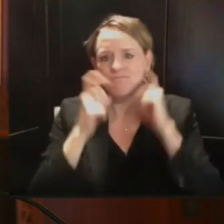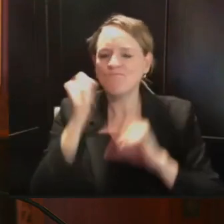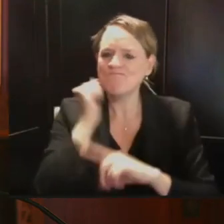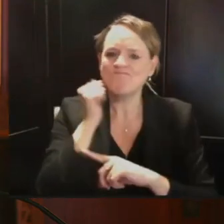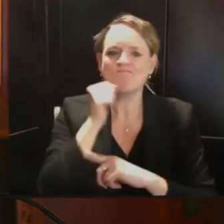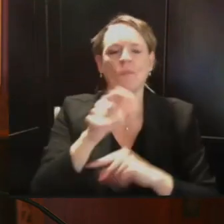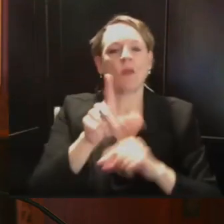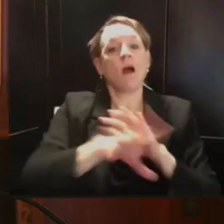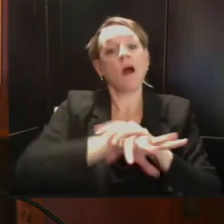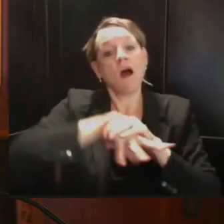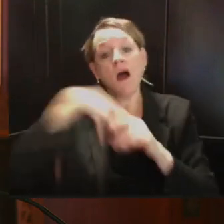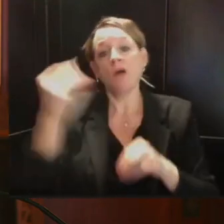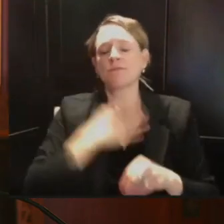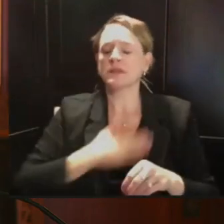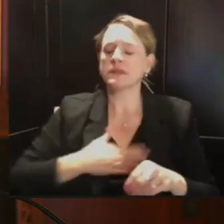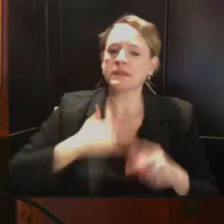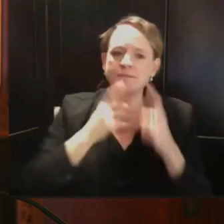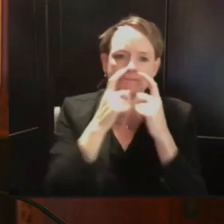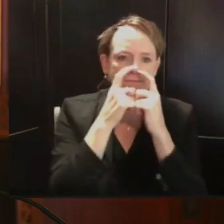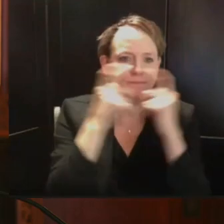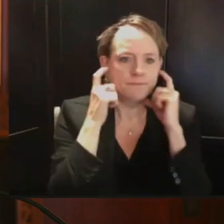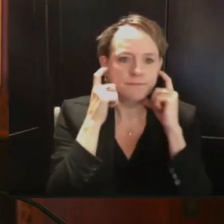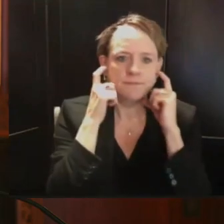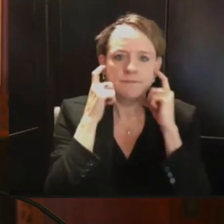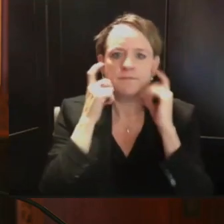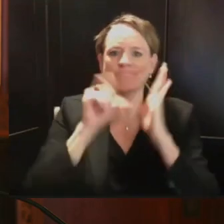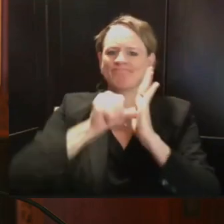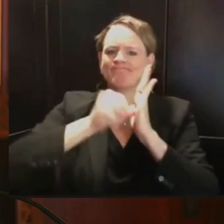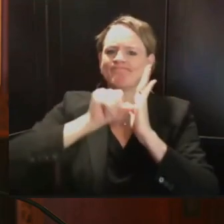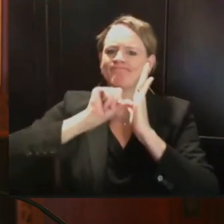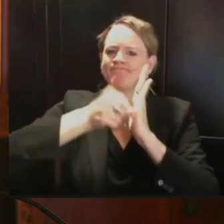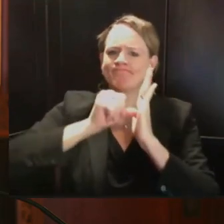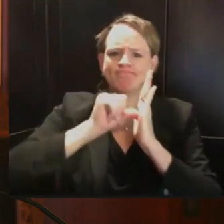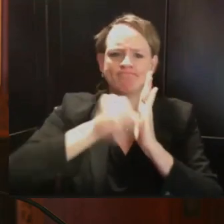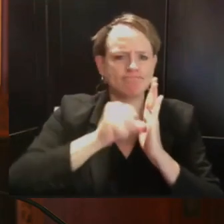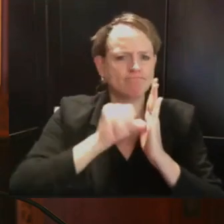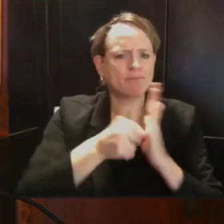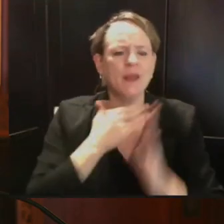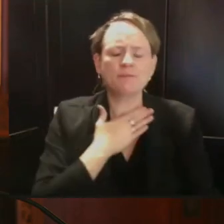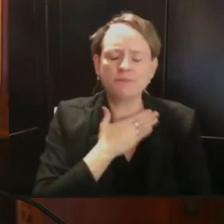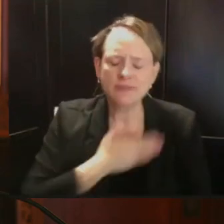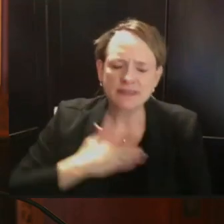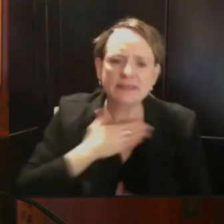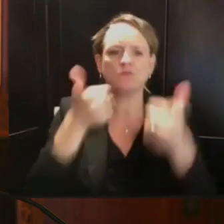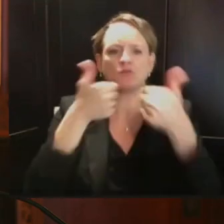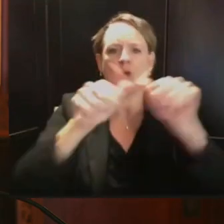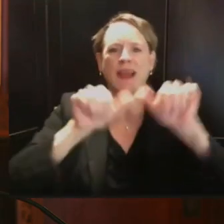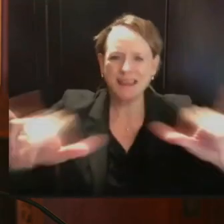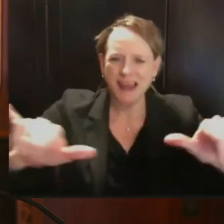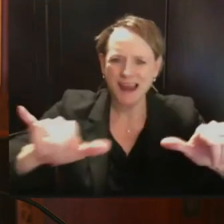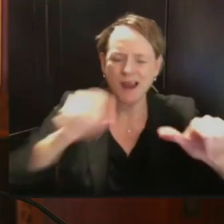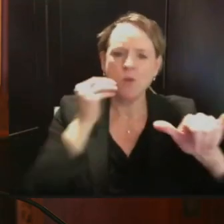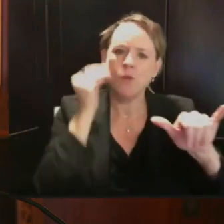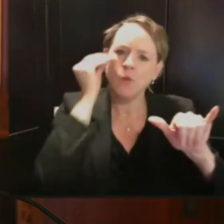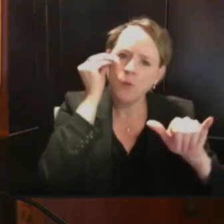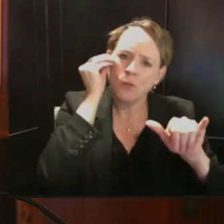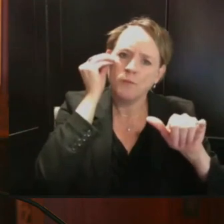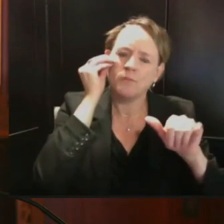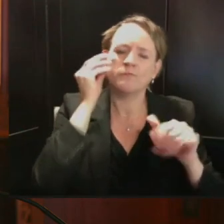important, please make the choice to stay home as much as possible. We were successful at flattening the curve in the